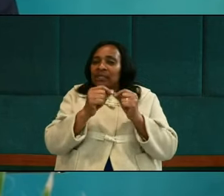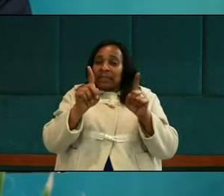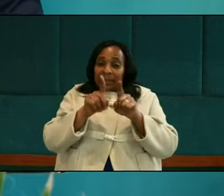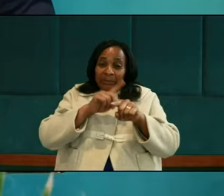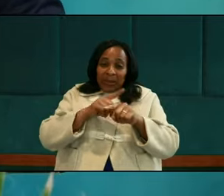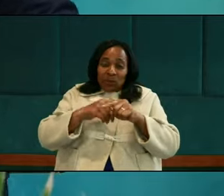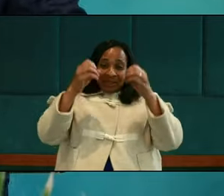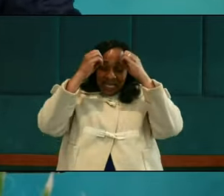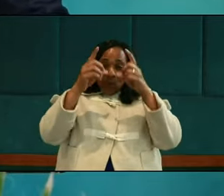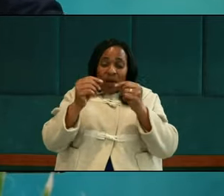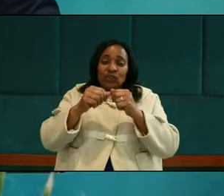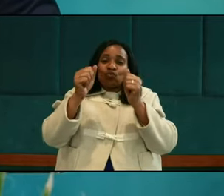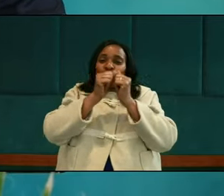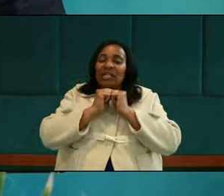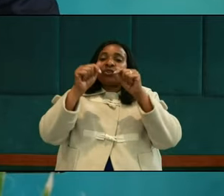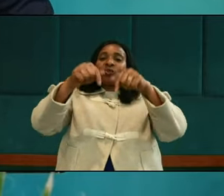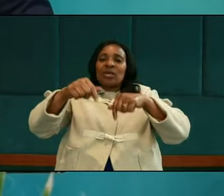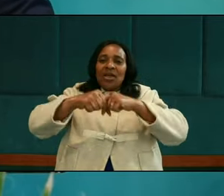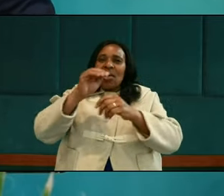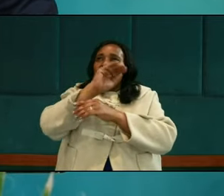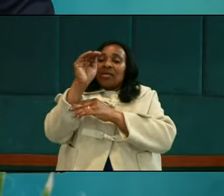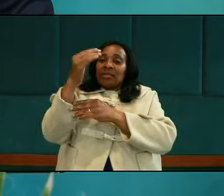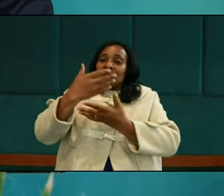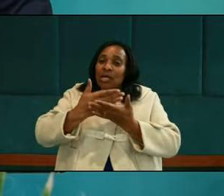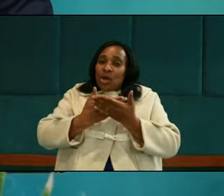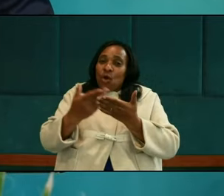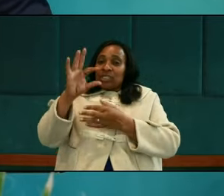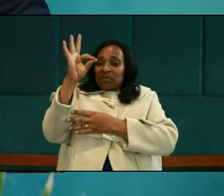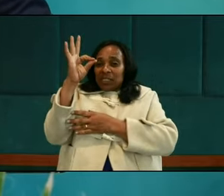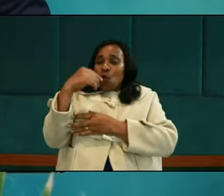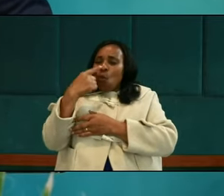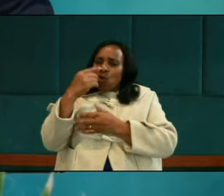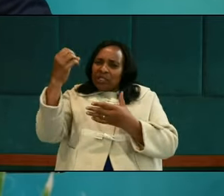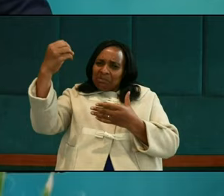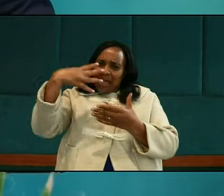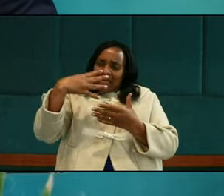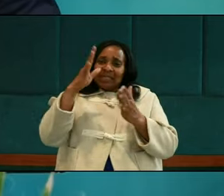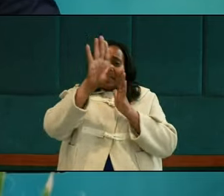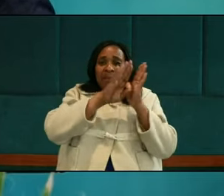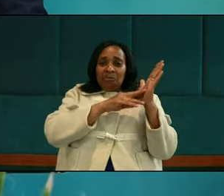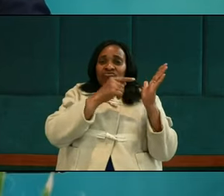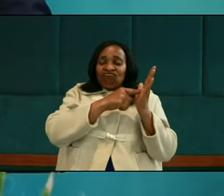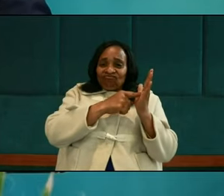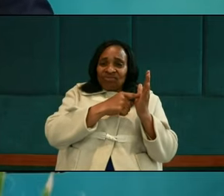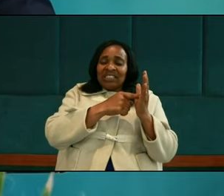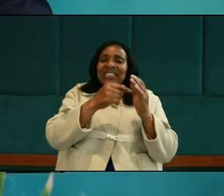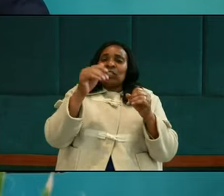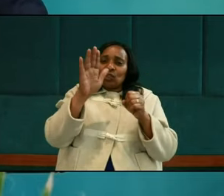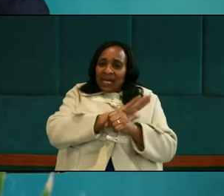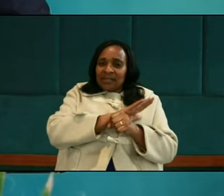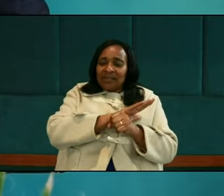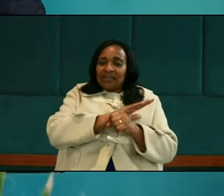study your Word together today, we ask that the Holy Spirit, who inspired the Bible in its entirety,